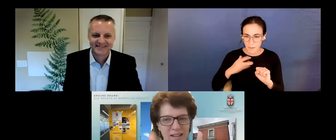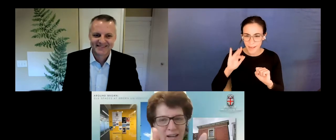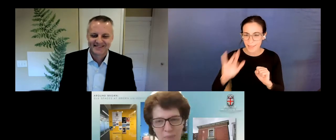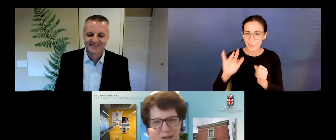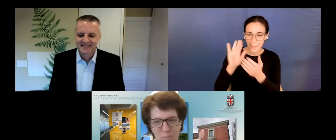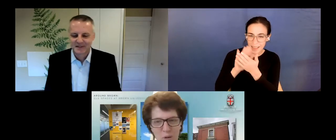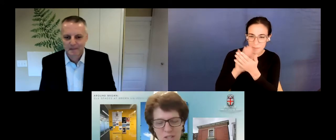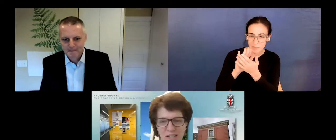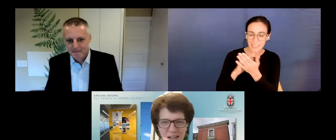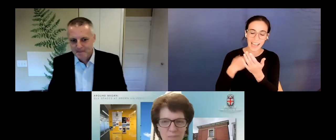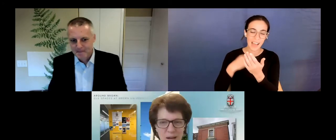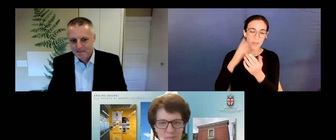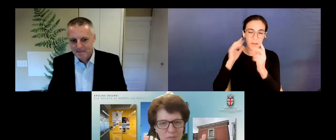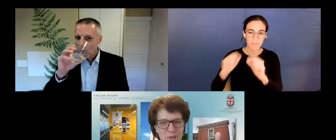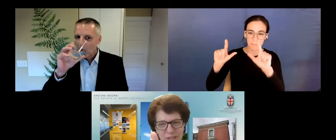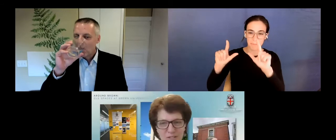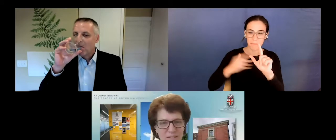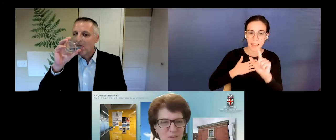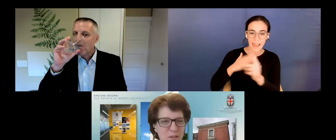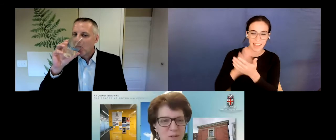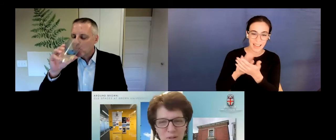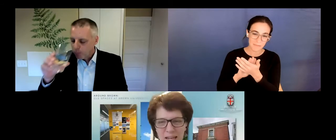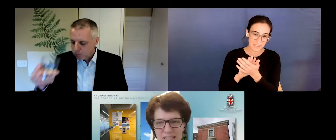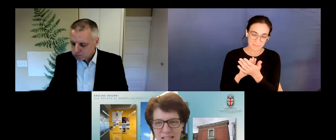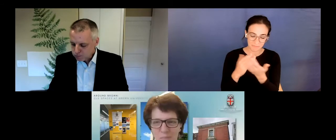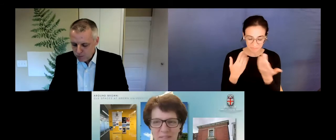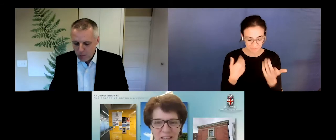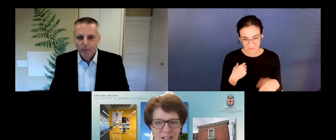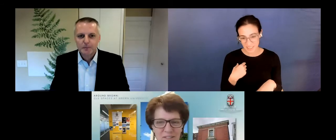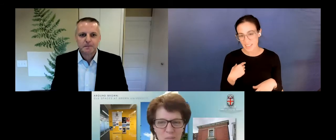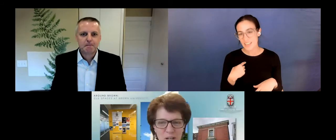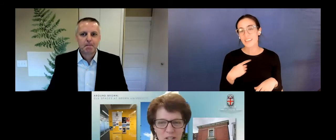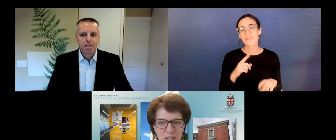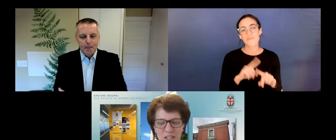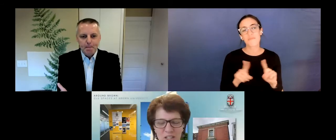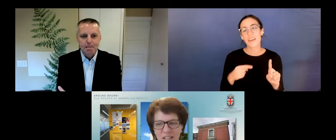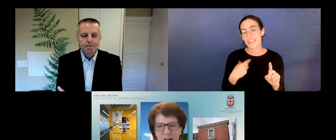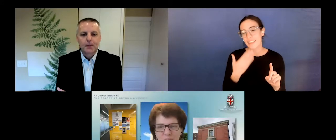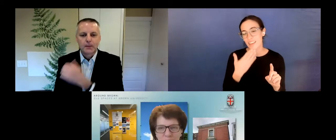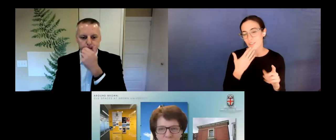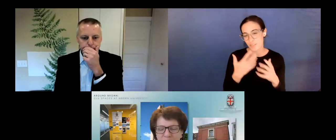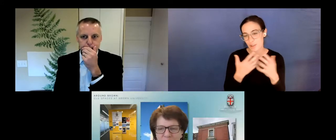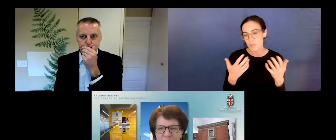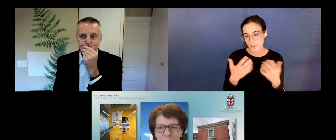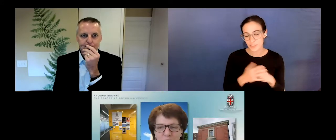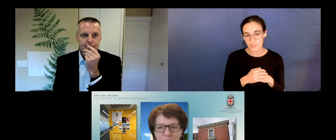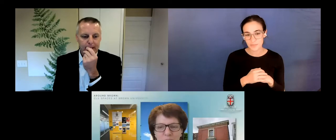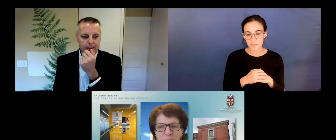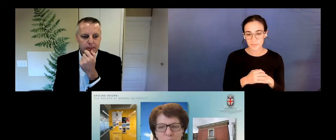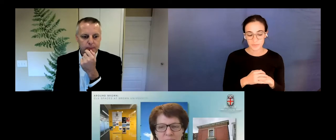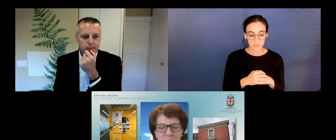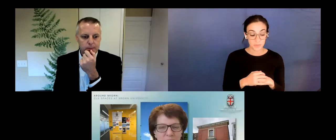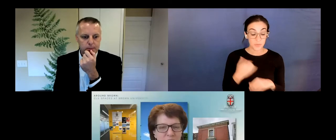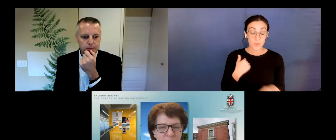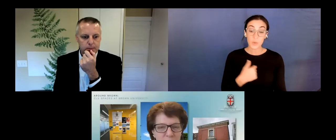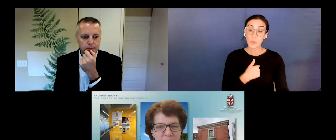be sending up that emoji as I'm, I'm doing this for everyone who you can't see, but thank you very much. Um, we do,